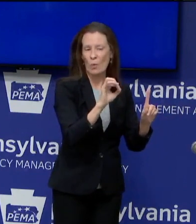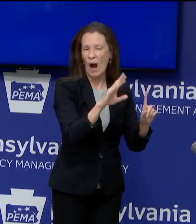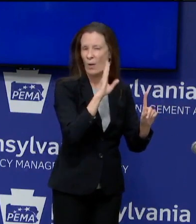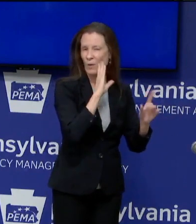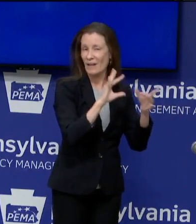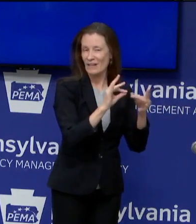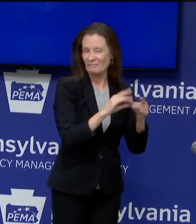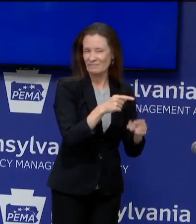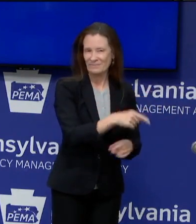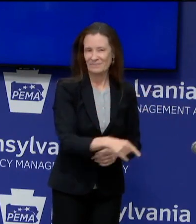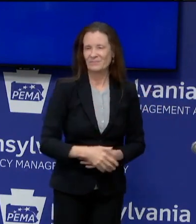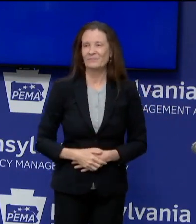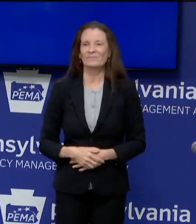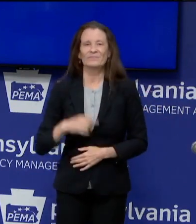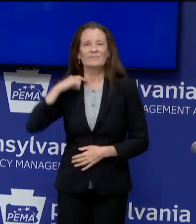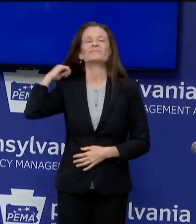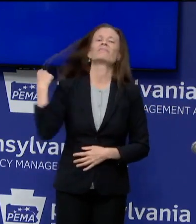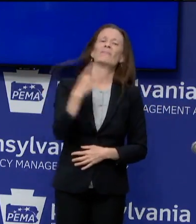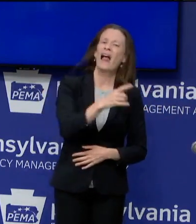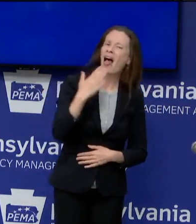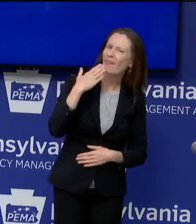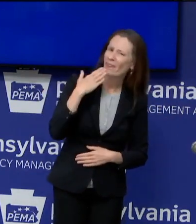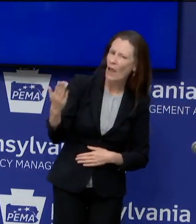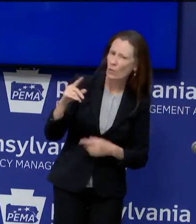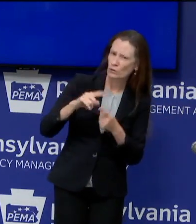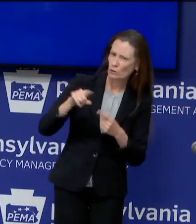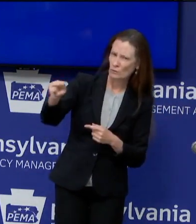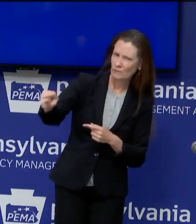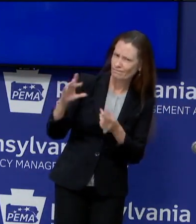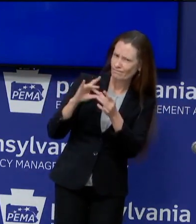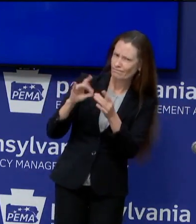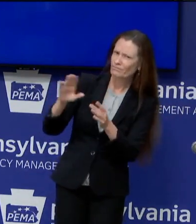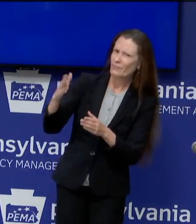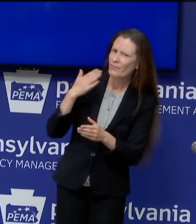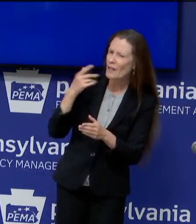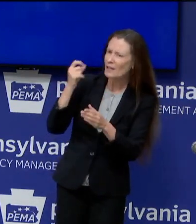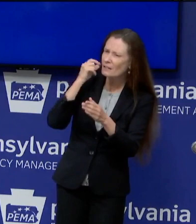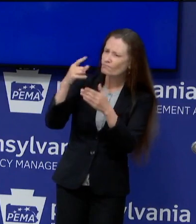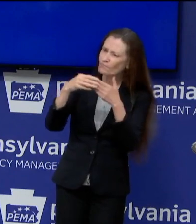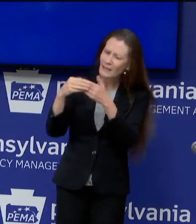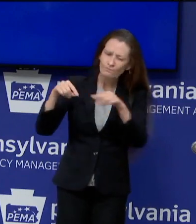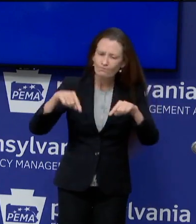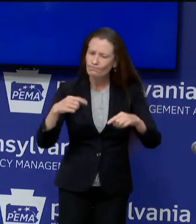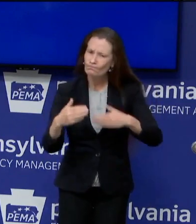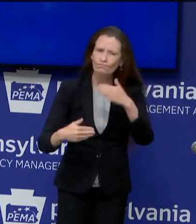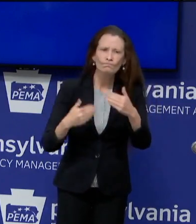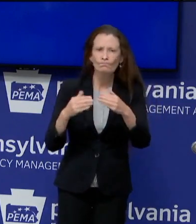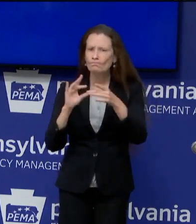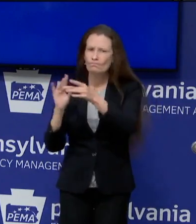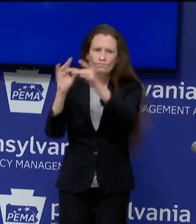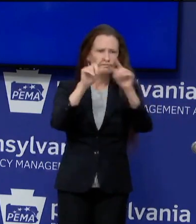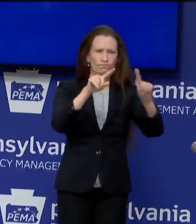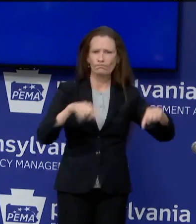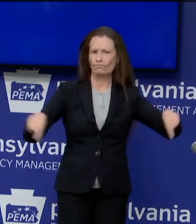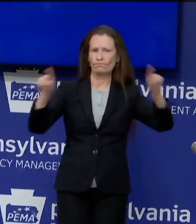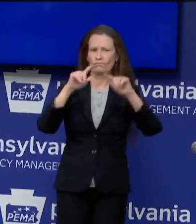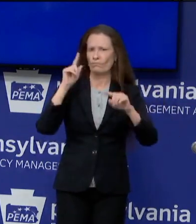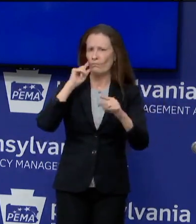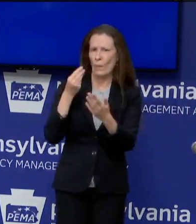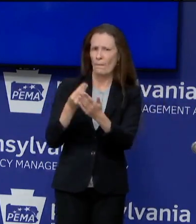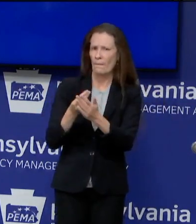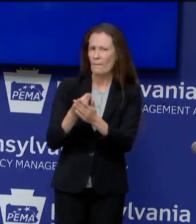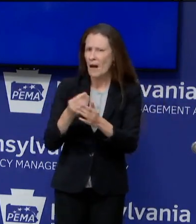Acting Secretary, thank you so very much for those comments. Thank you for your leadership. During the budget hearings, we